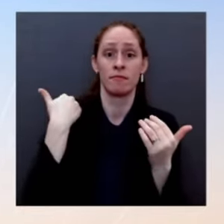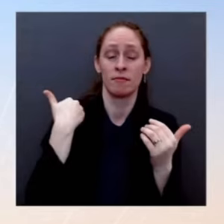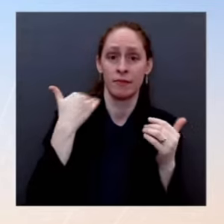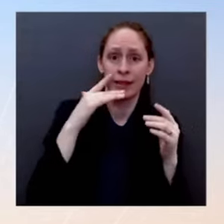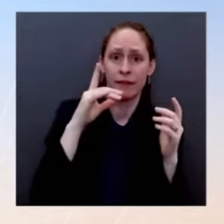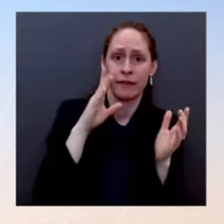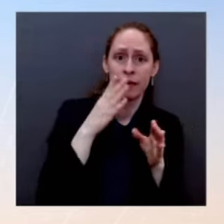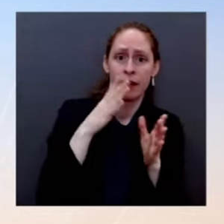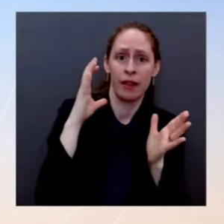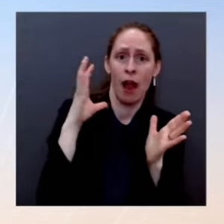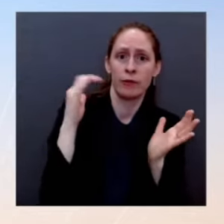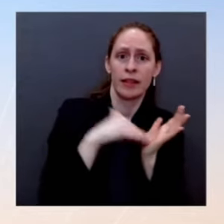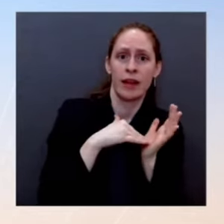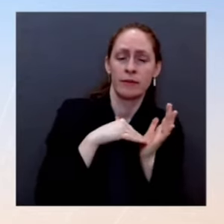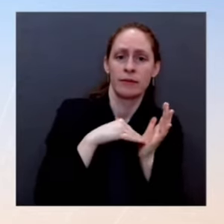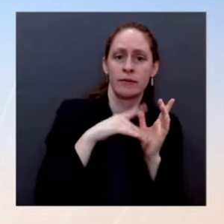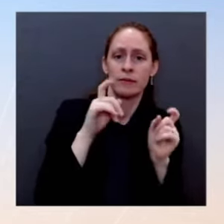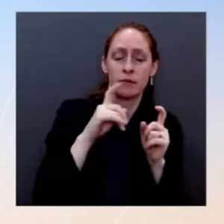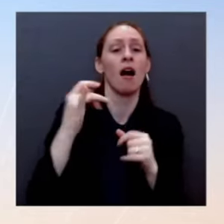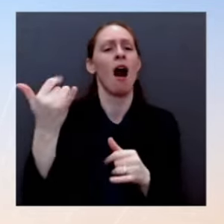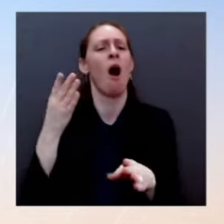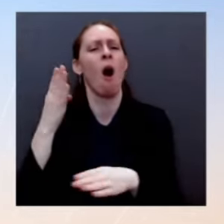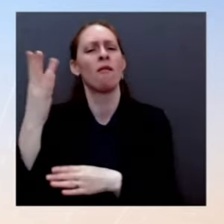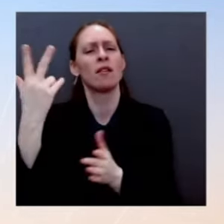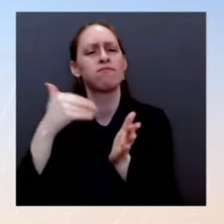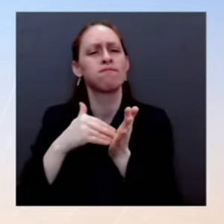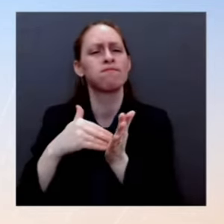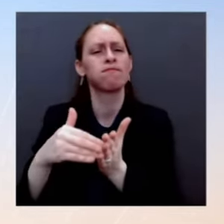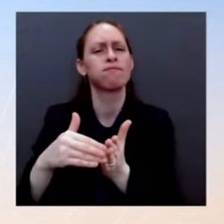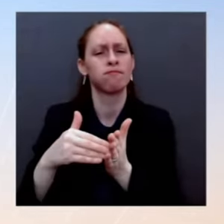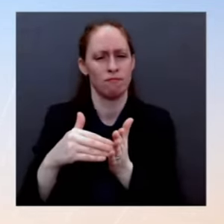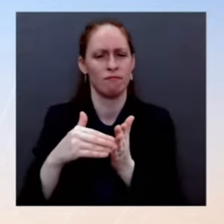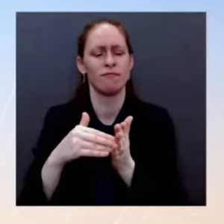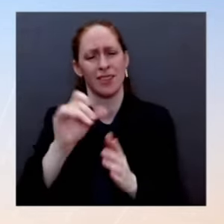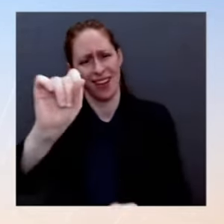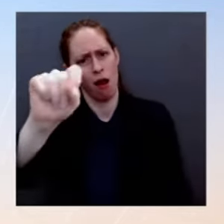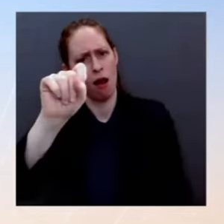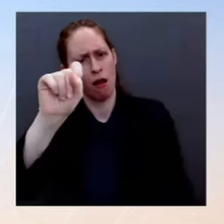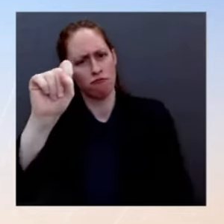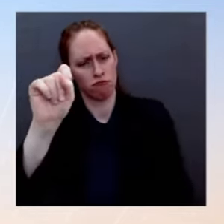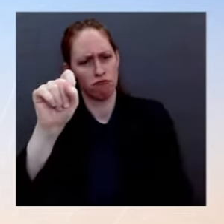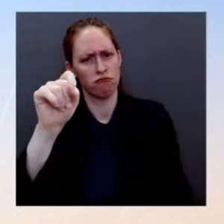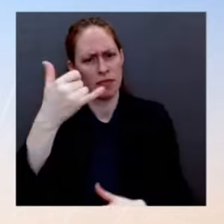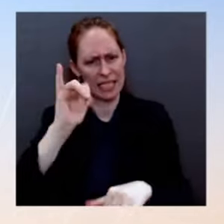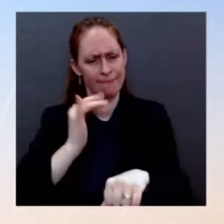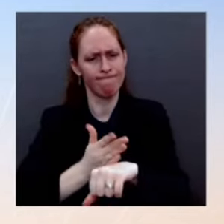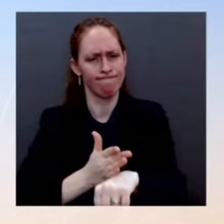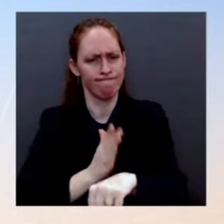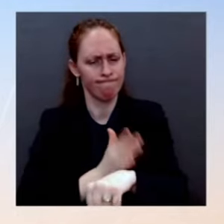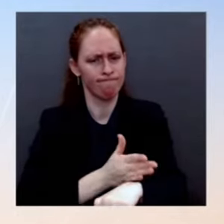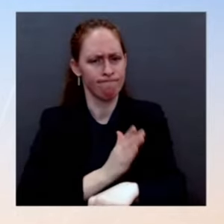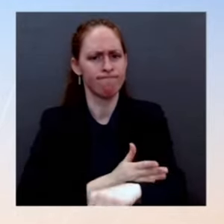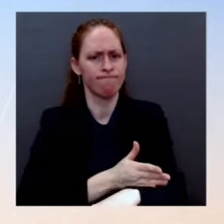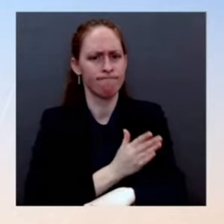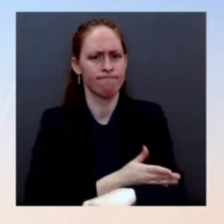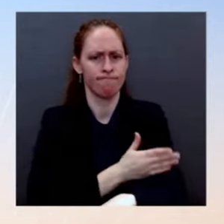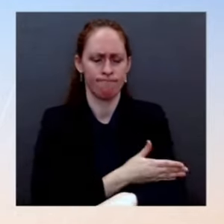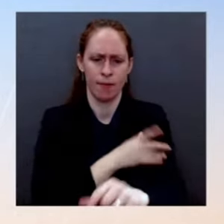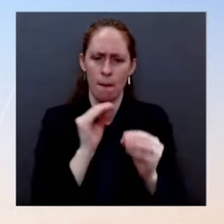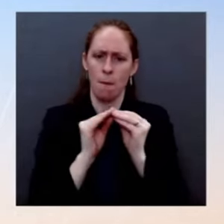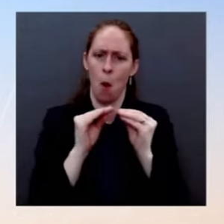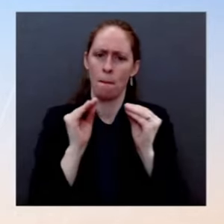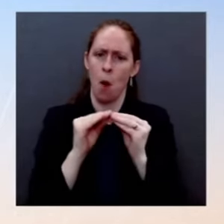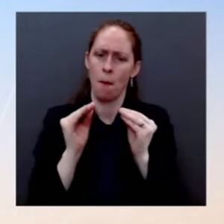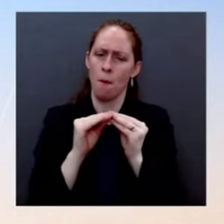sure the market was growing. That's what we've been working on and increase our access to supply. And that's what we've been doing. The tests you're talking about will require people to go